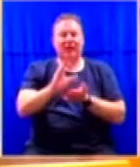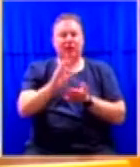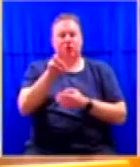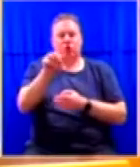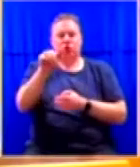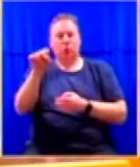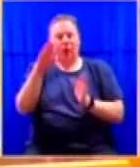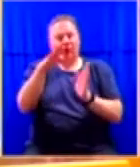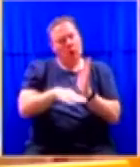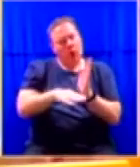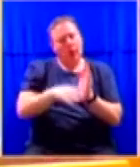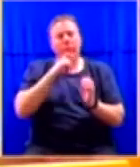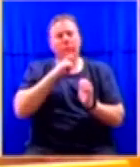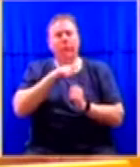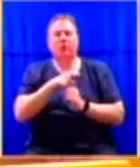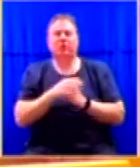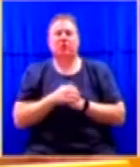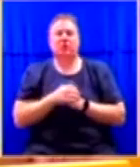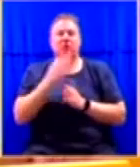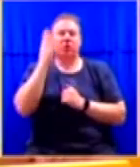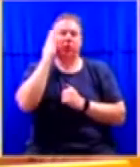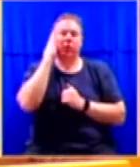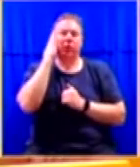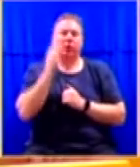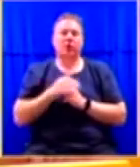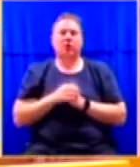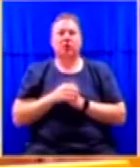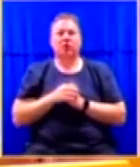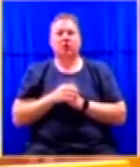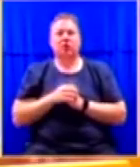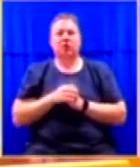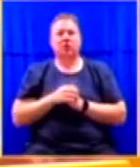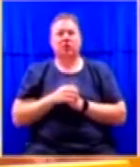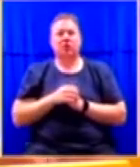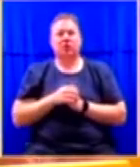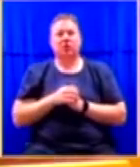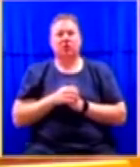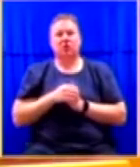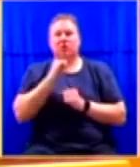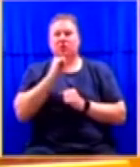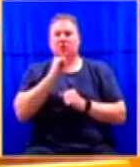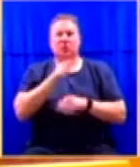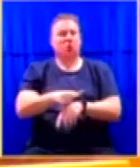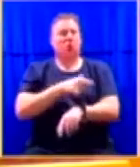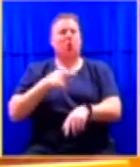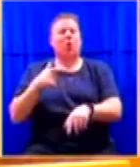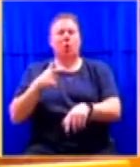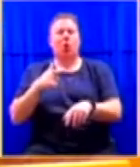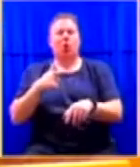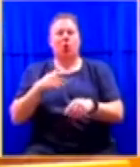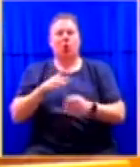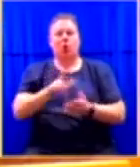loan and also know that it's not going to be a long-term type of loan.